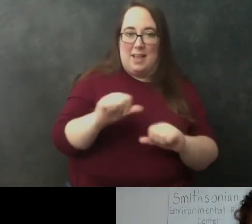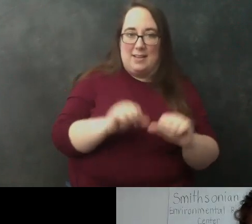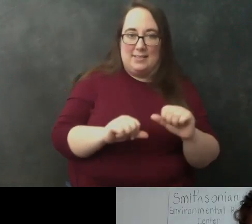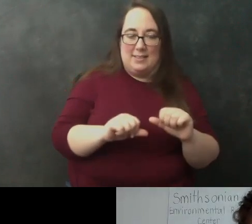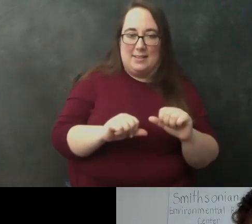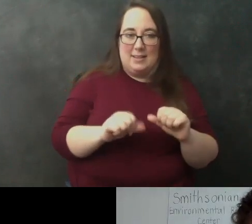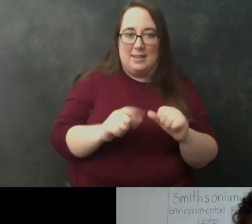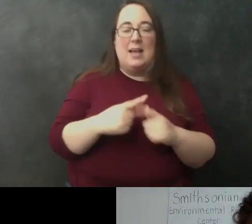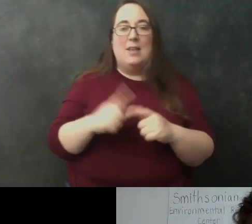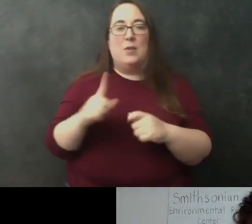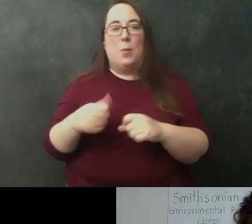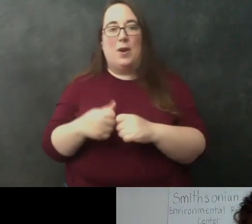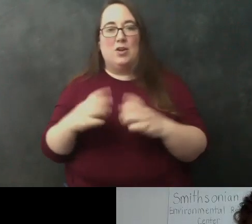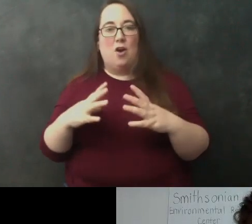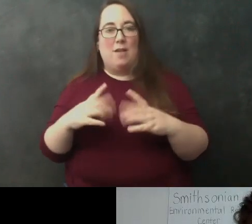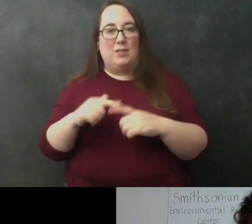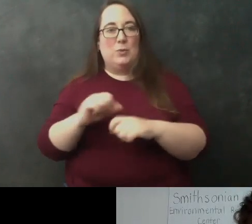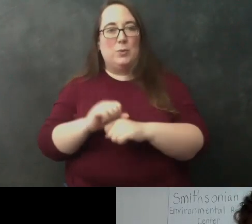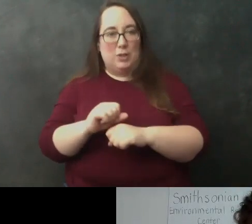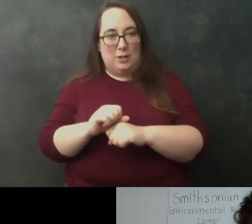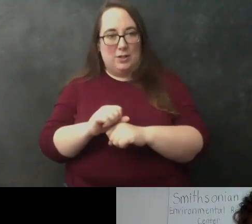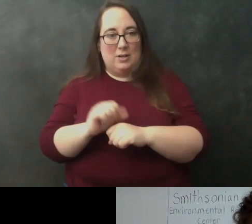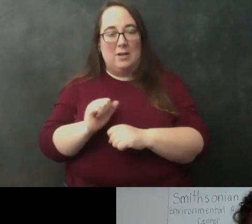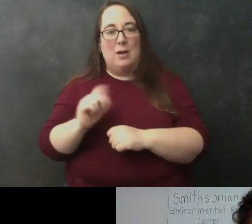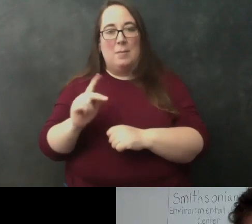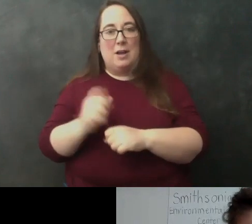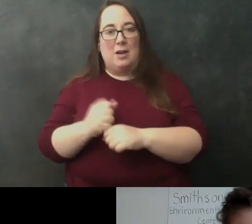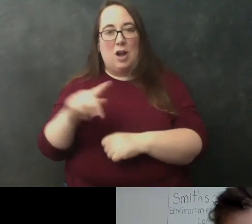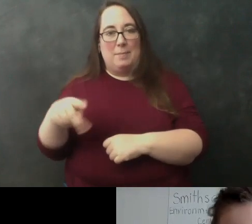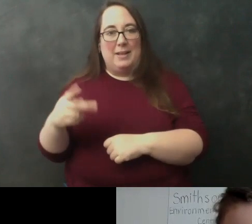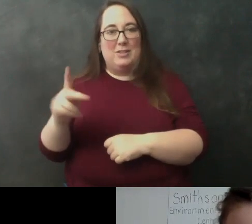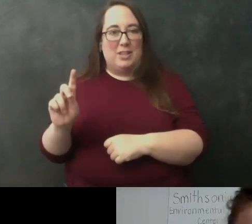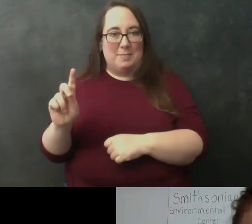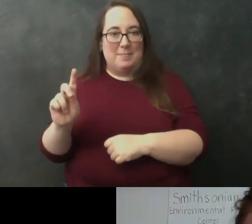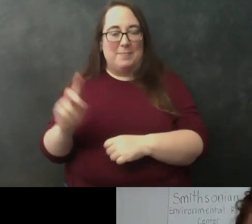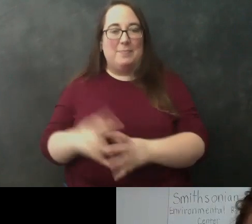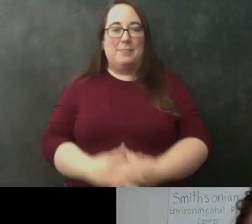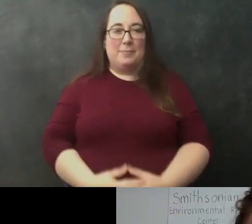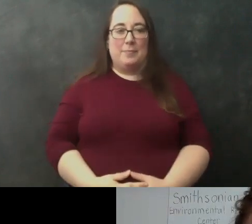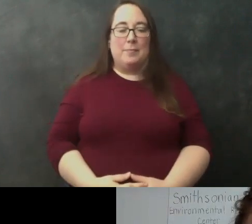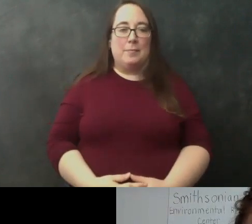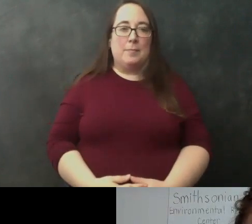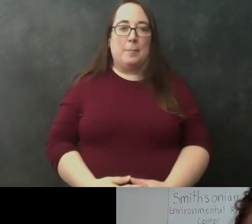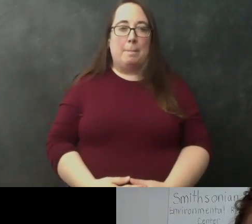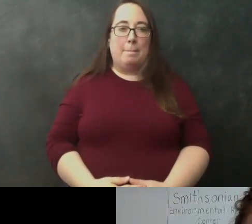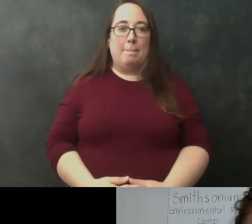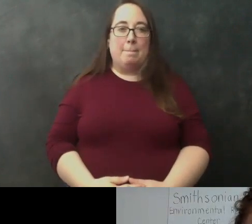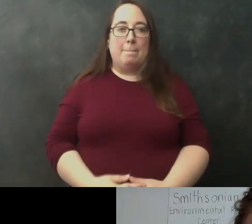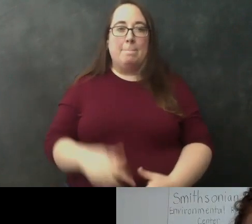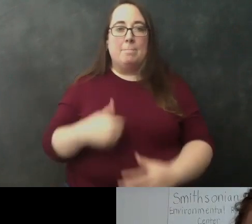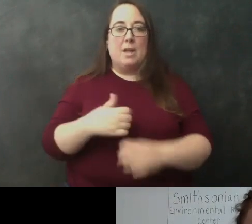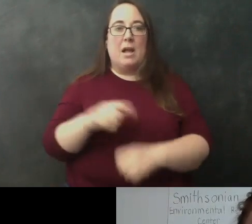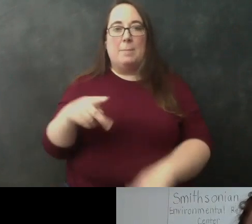took a year off to work and then i went back and got a phd um and so i received my phd in